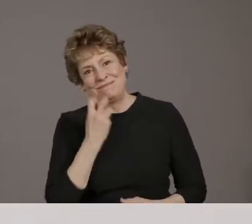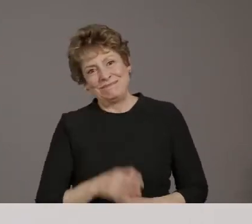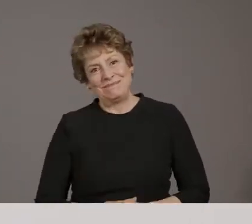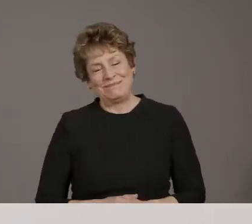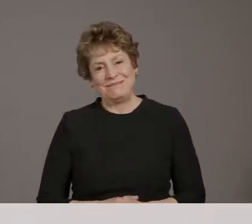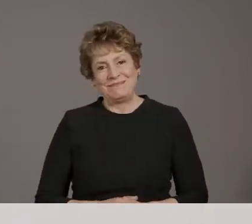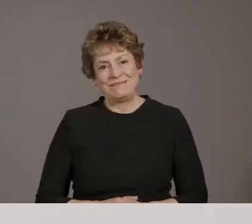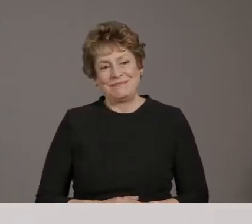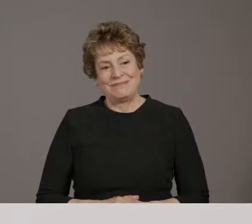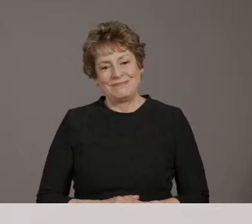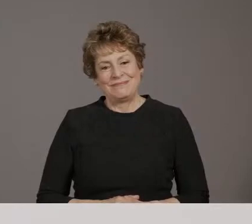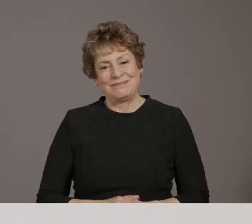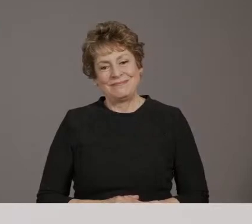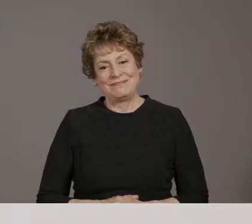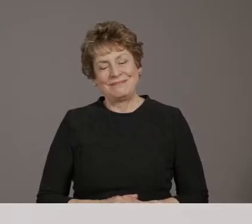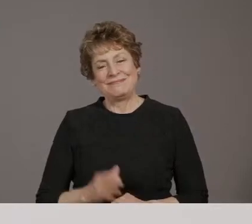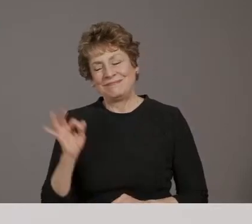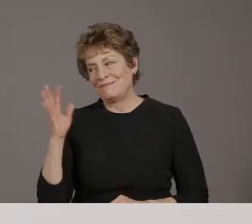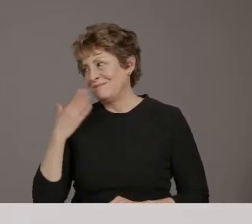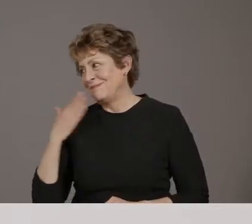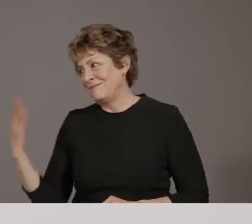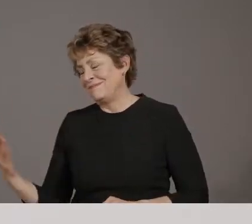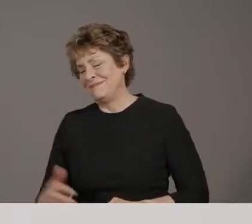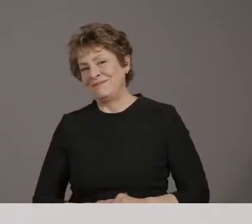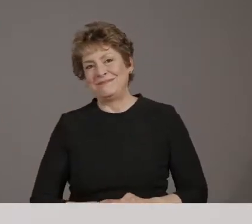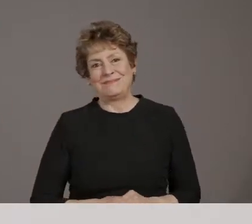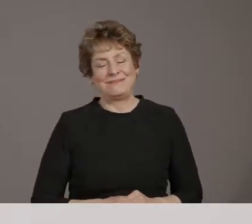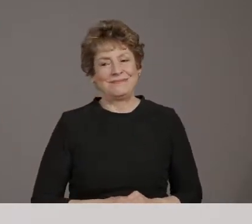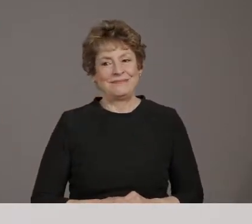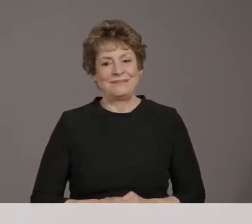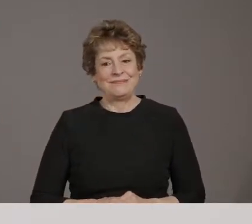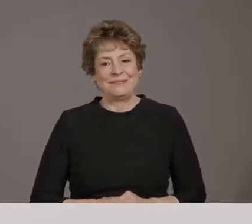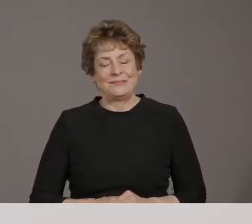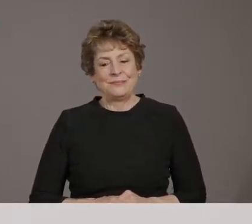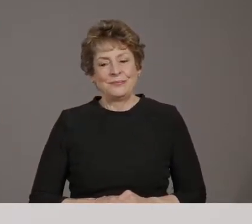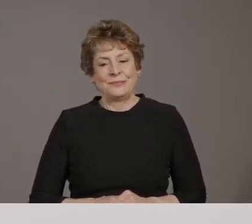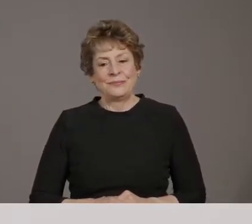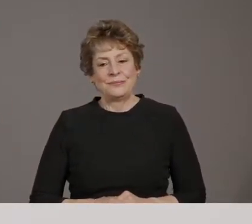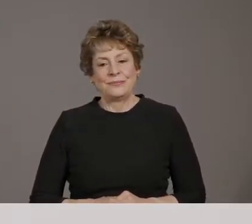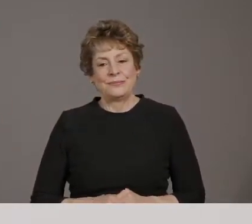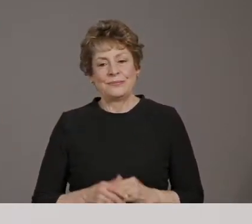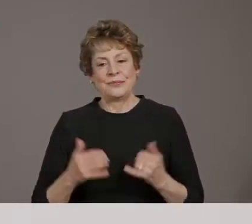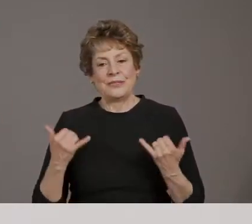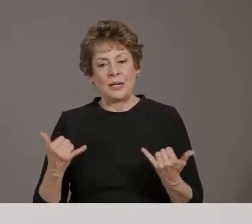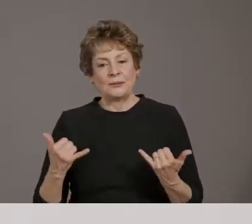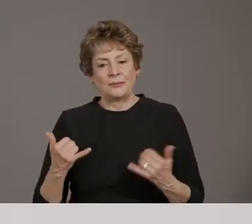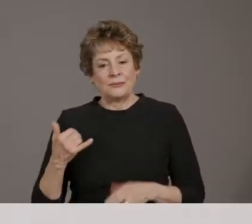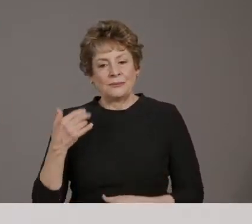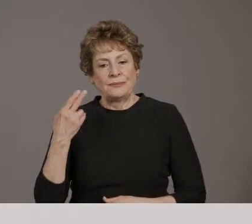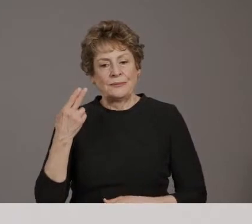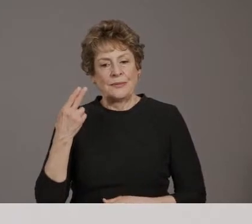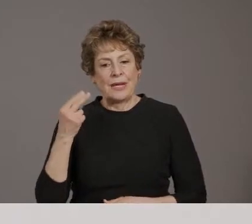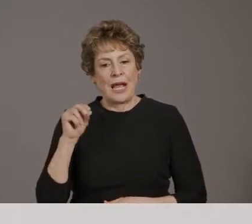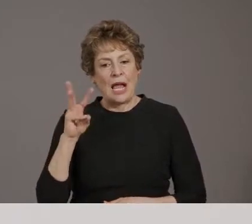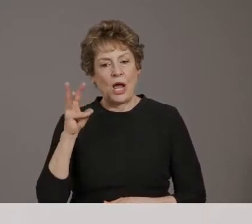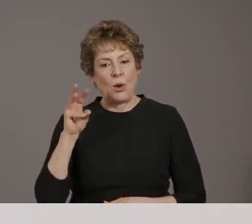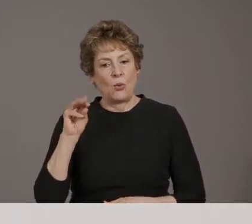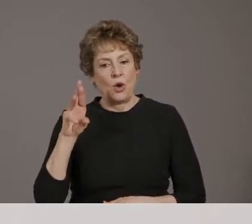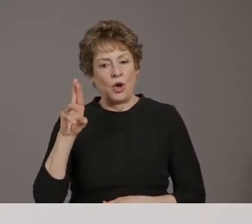Thank you. Okay. And returning for his 75th question is Howard Fisher. Hi, Howie.